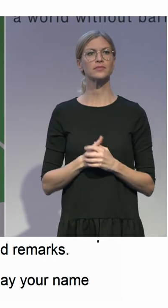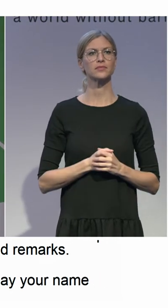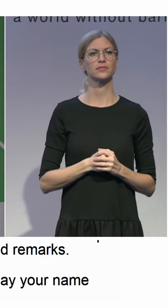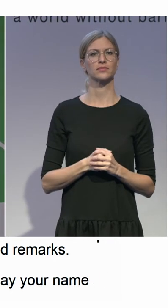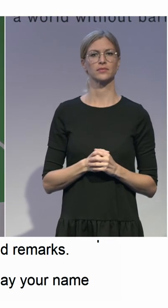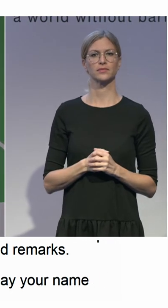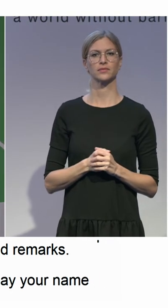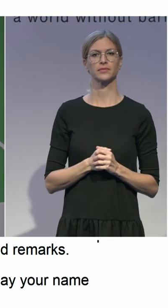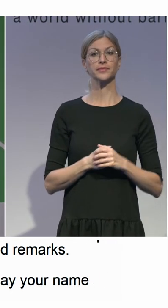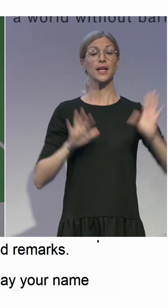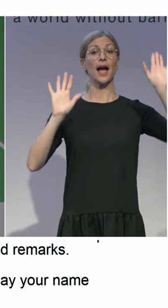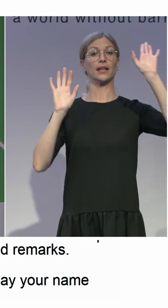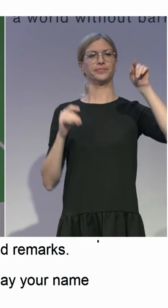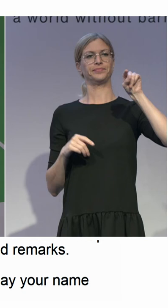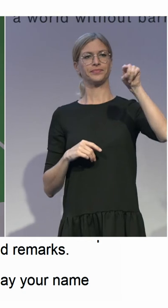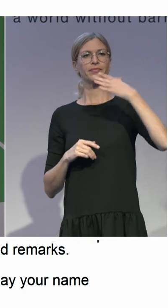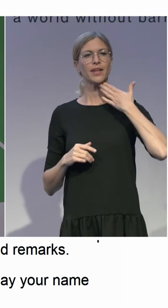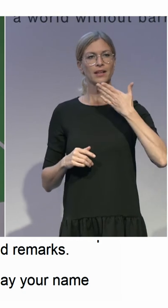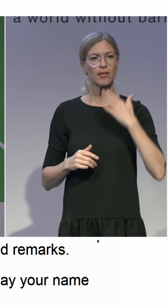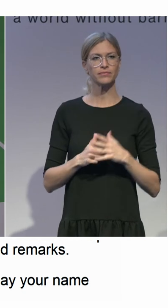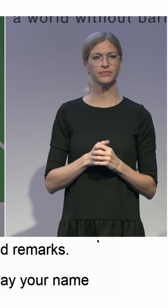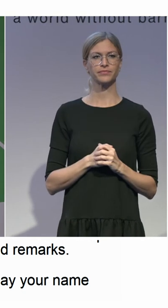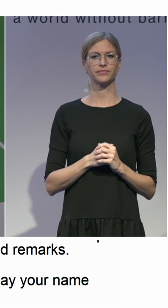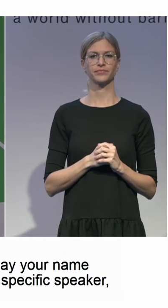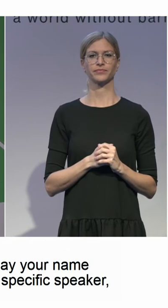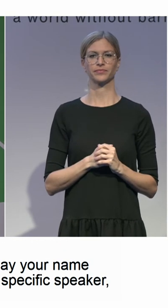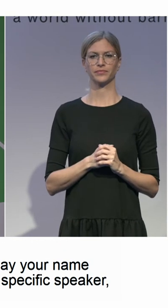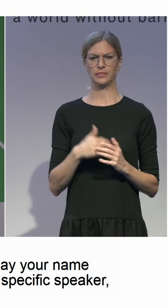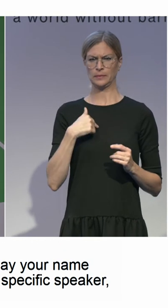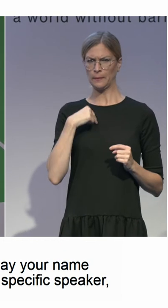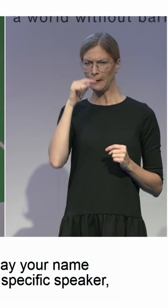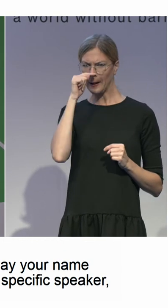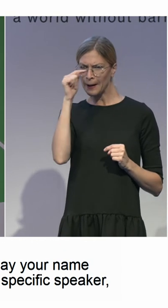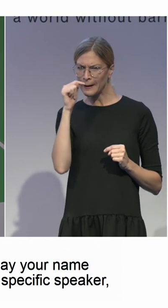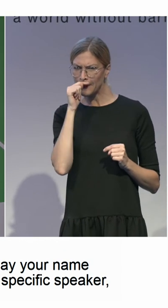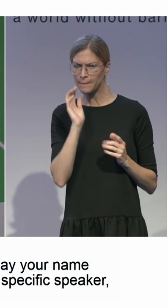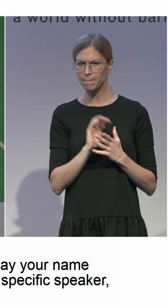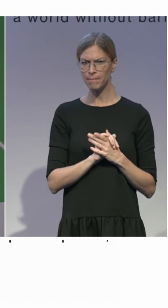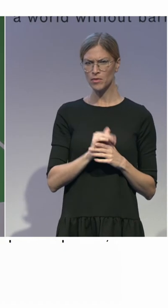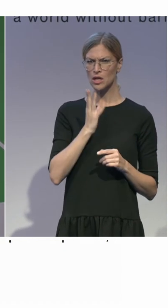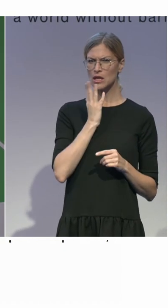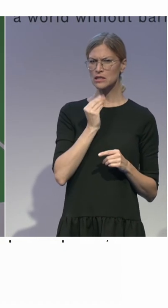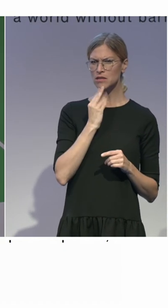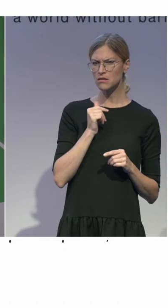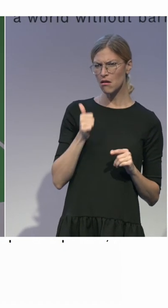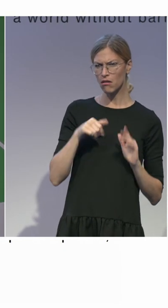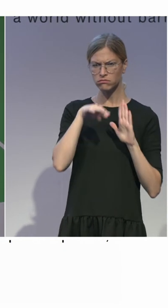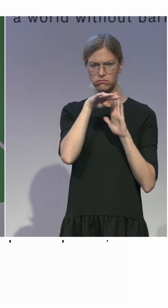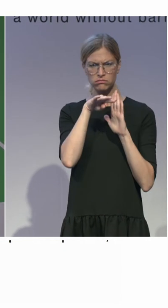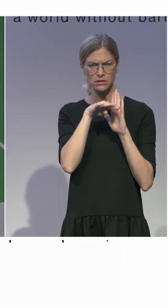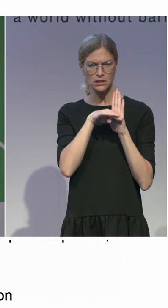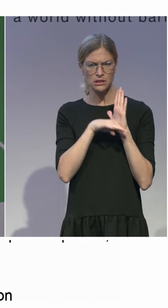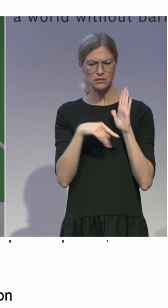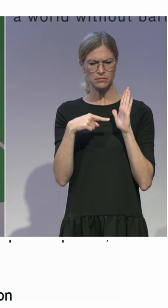Yes, thank you. I'm curious about the Israeli legislation on supported decision making.